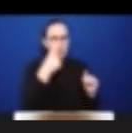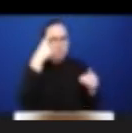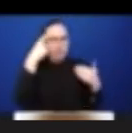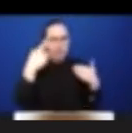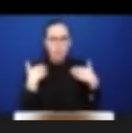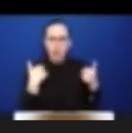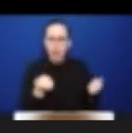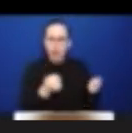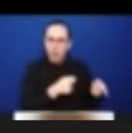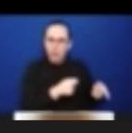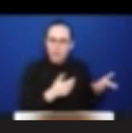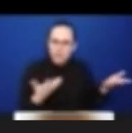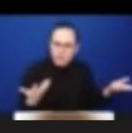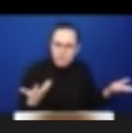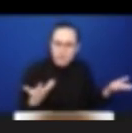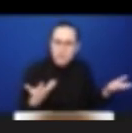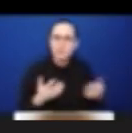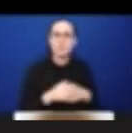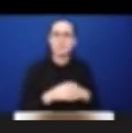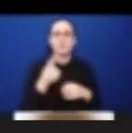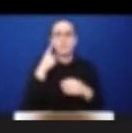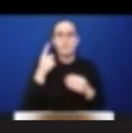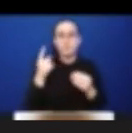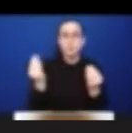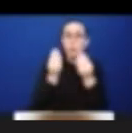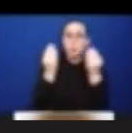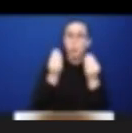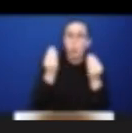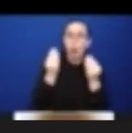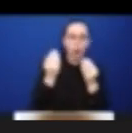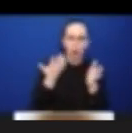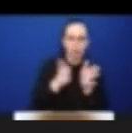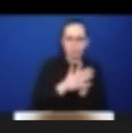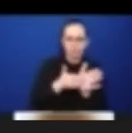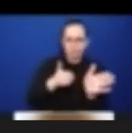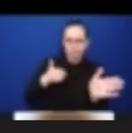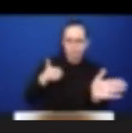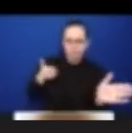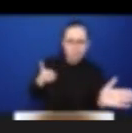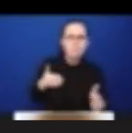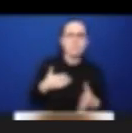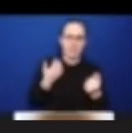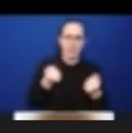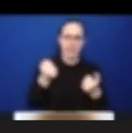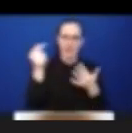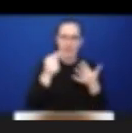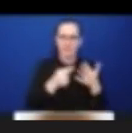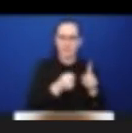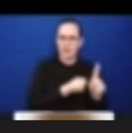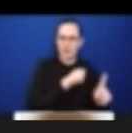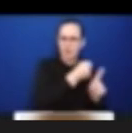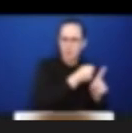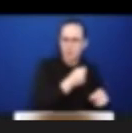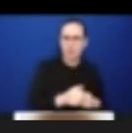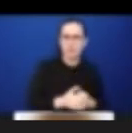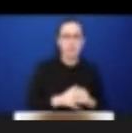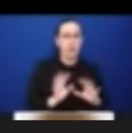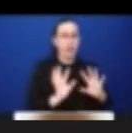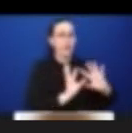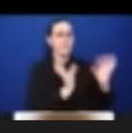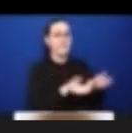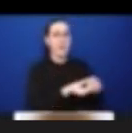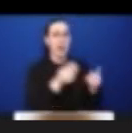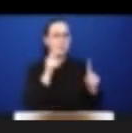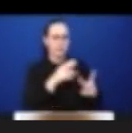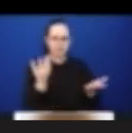progress compared to pre-pandemic levels. Families also felt financial strain due to changes in the